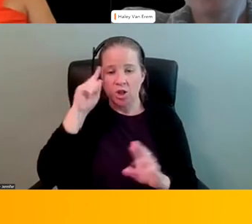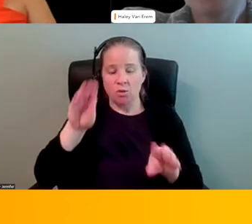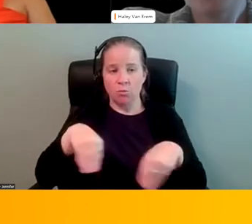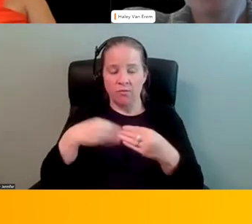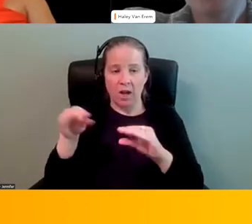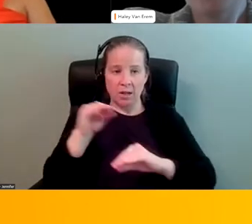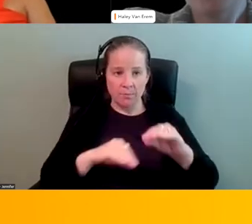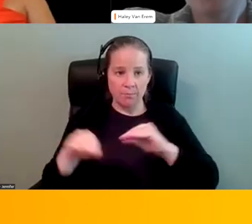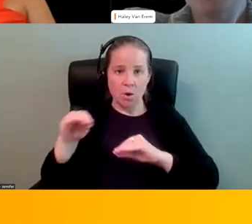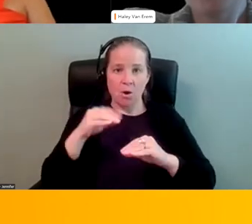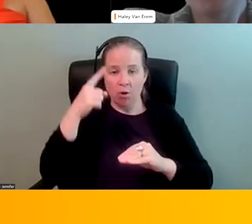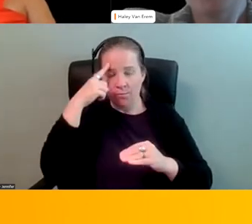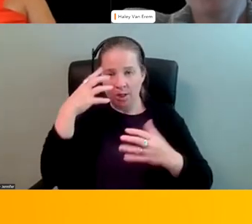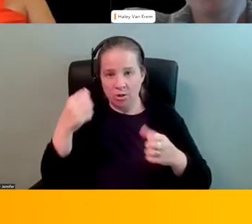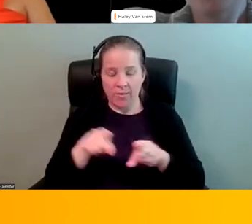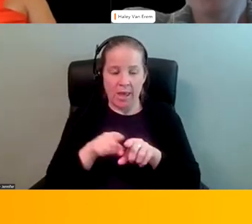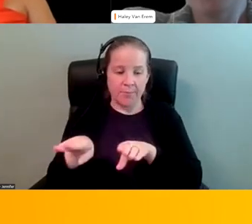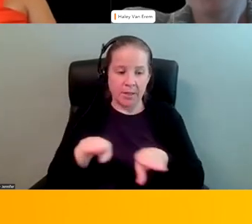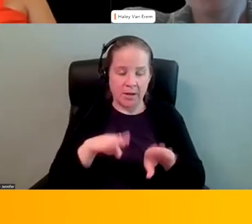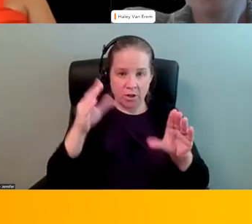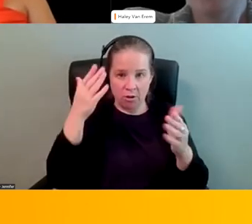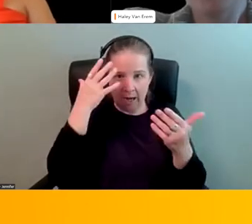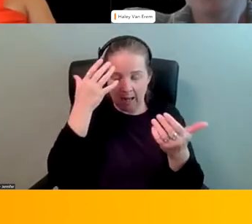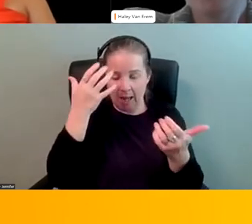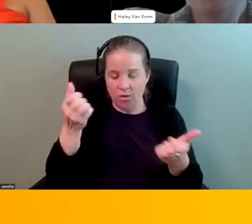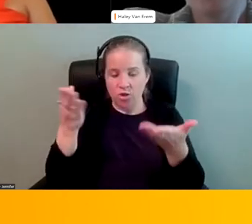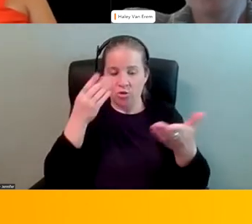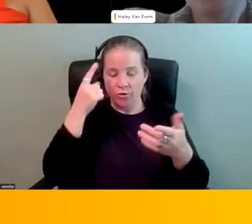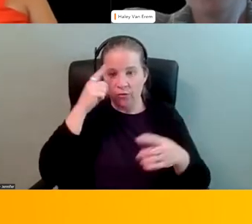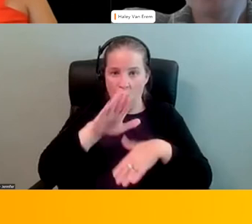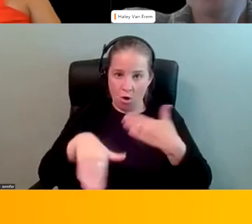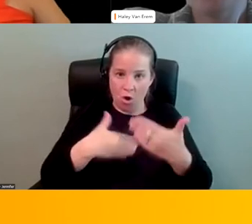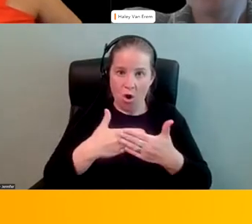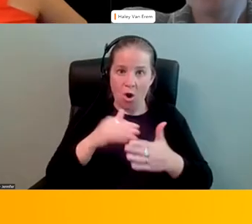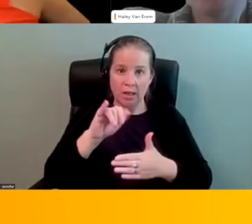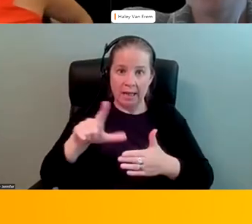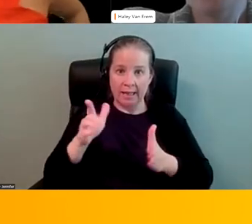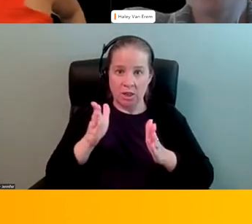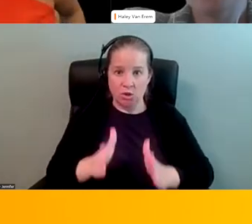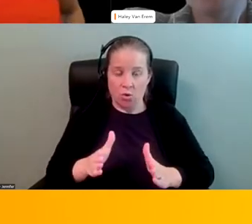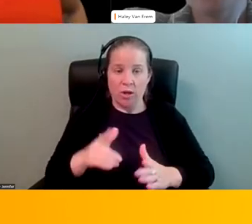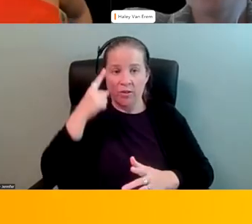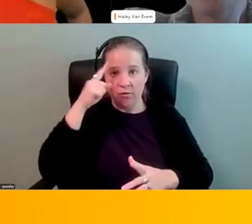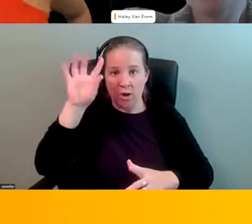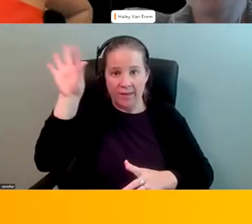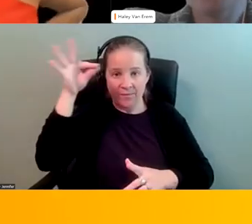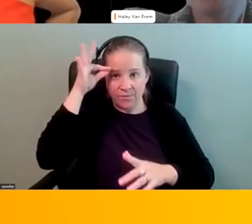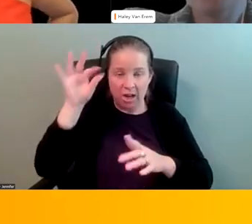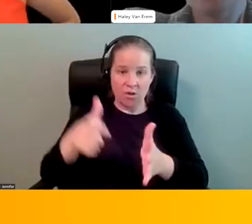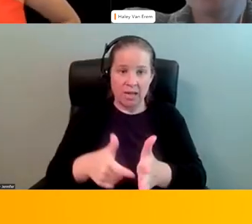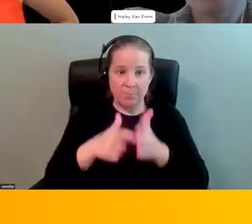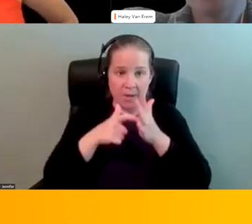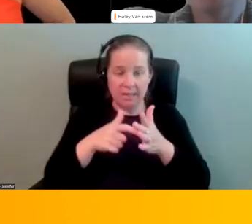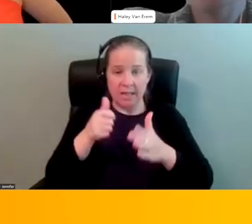and behavioral health services to all Illinoisans as part of the federally mandated adoption of the 988